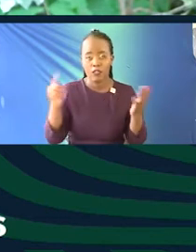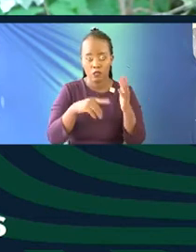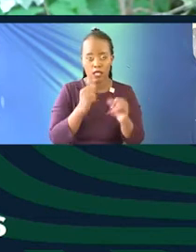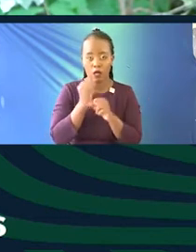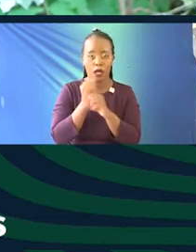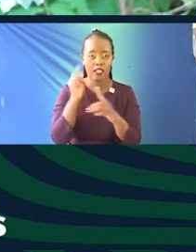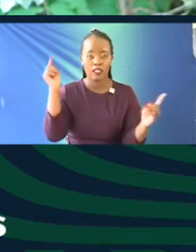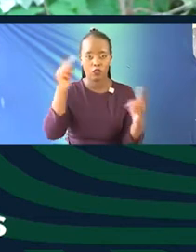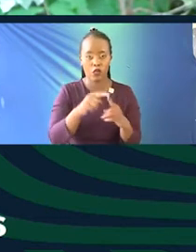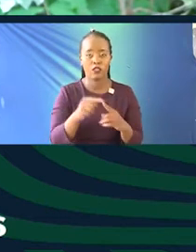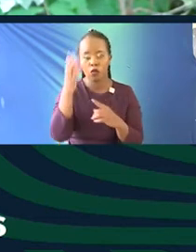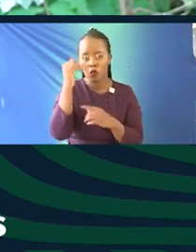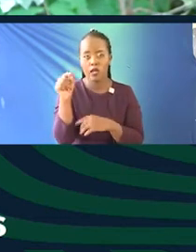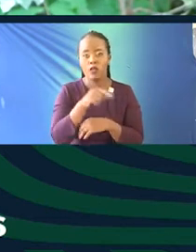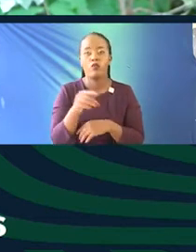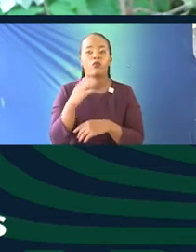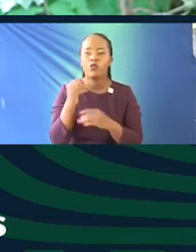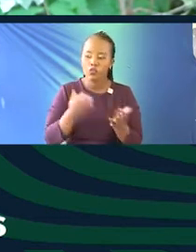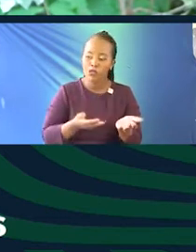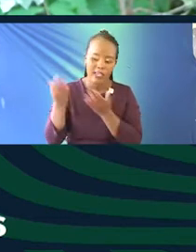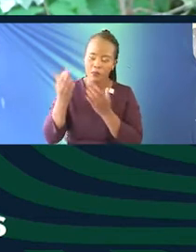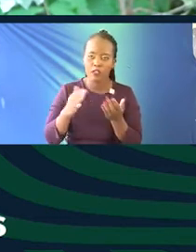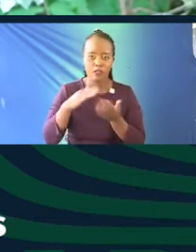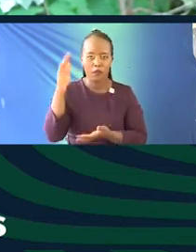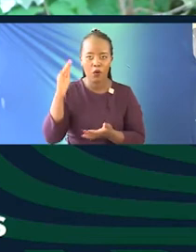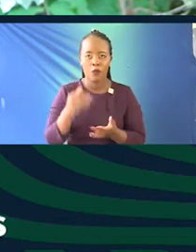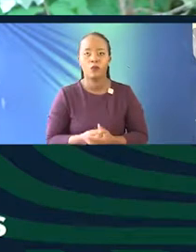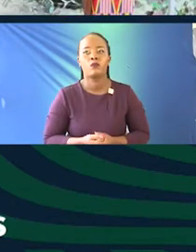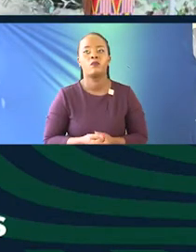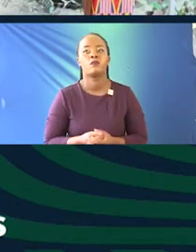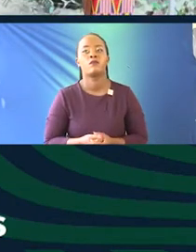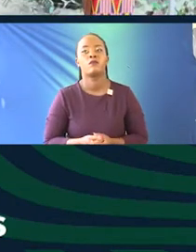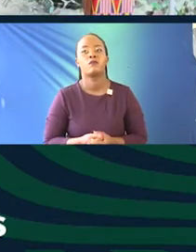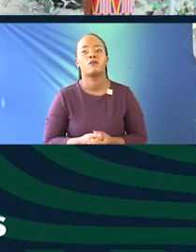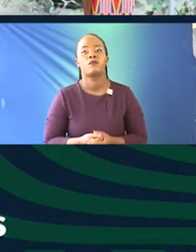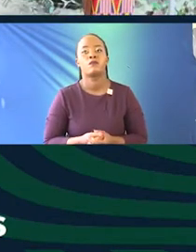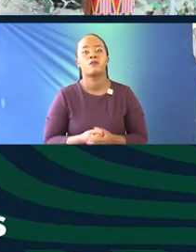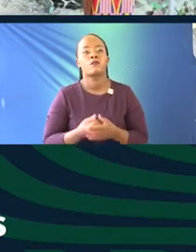towards because we want to also export. So, yes, that's an answer to your question. Okay.